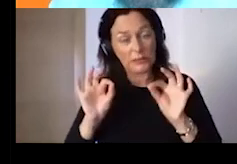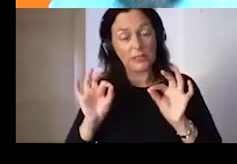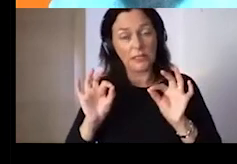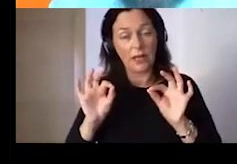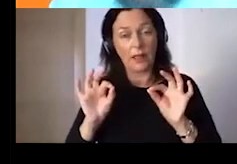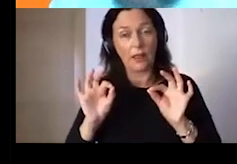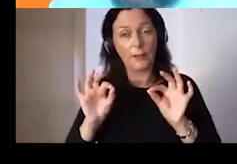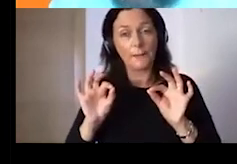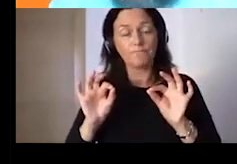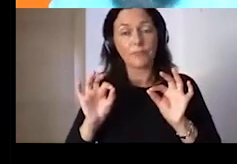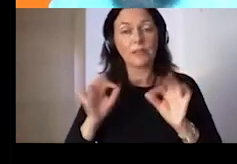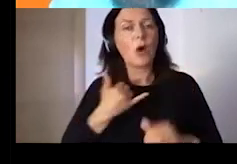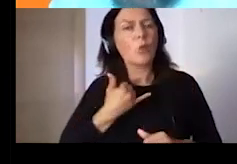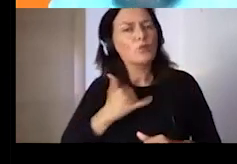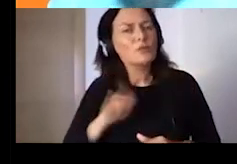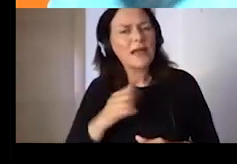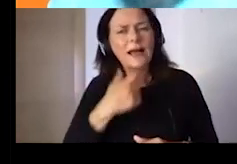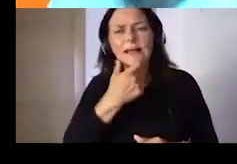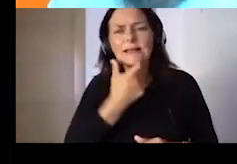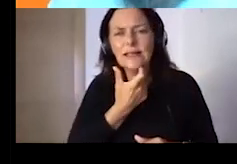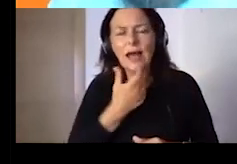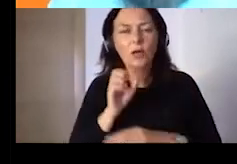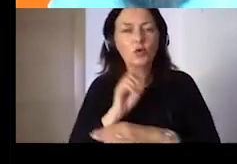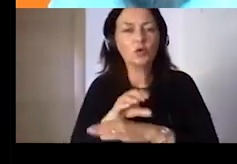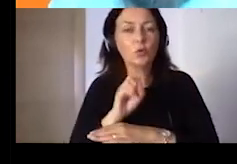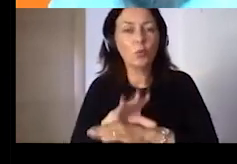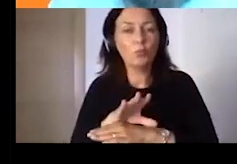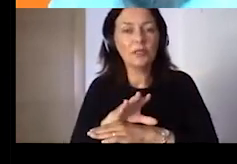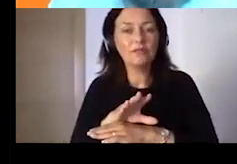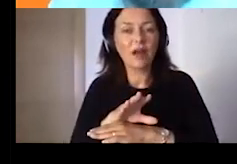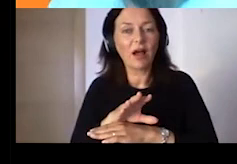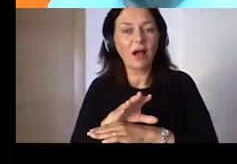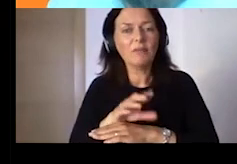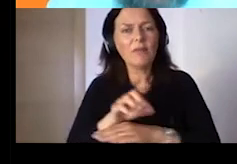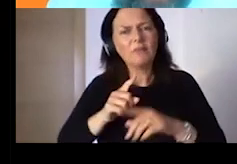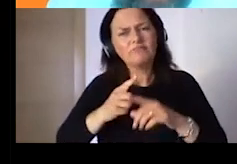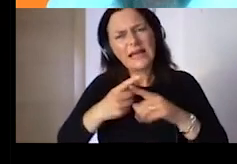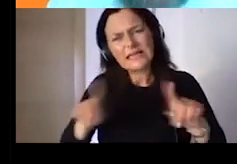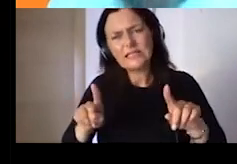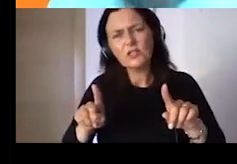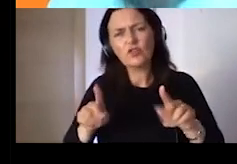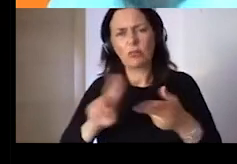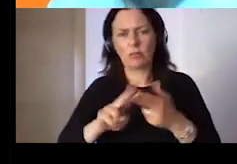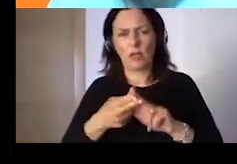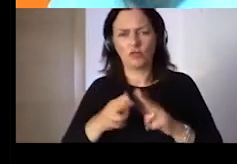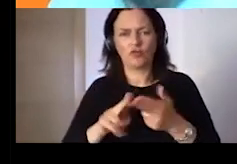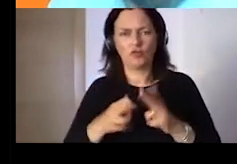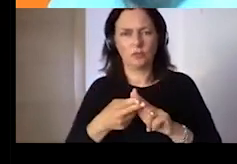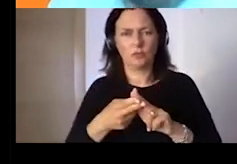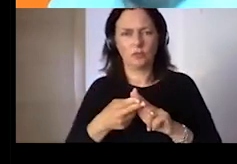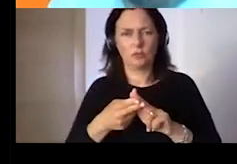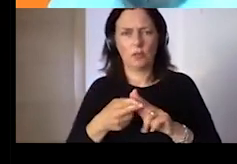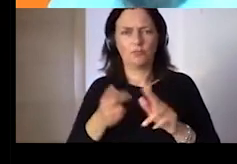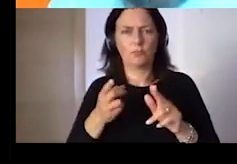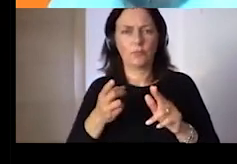just about elderly people, but it's also about new generation that are digital born,